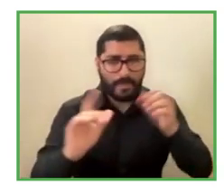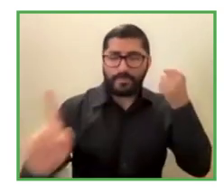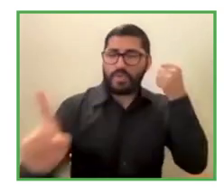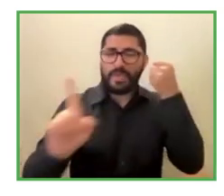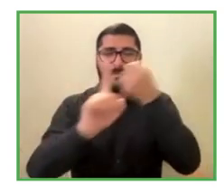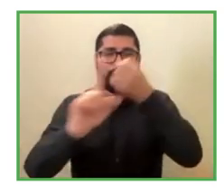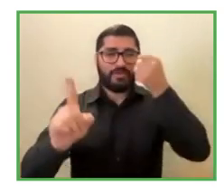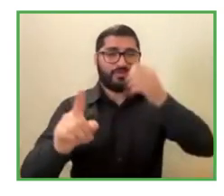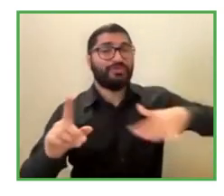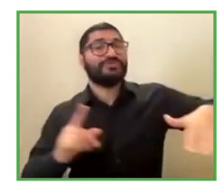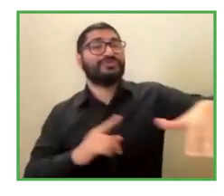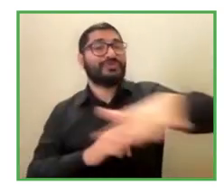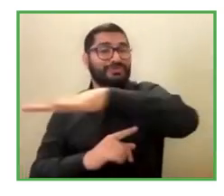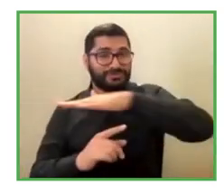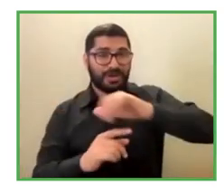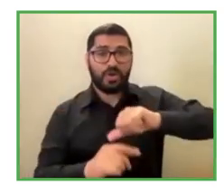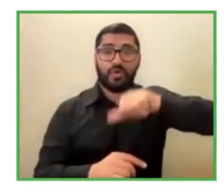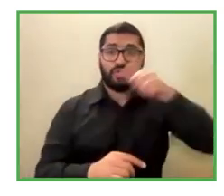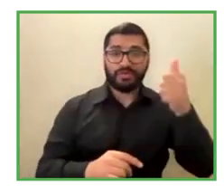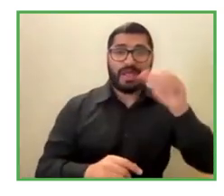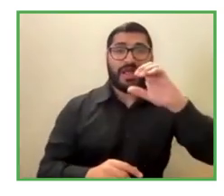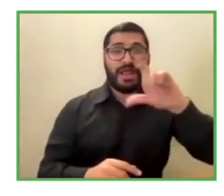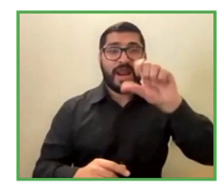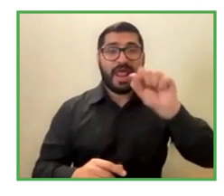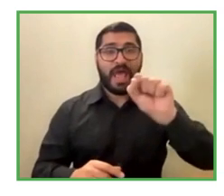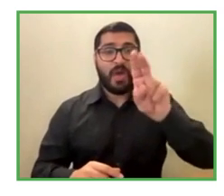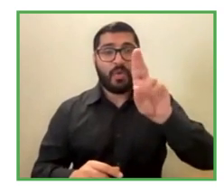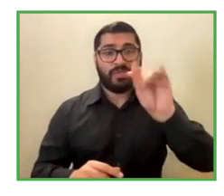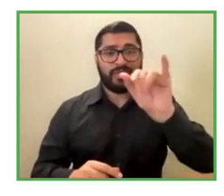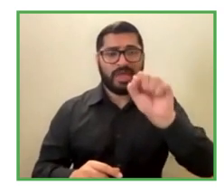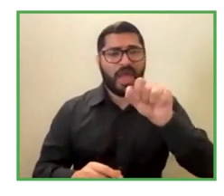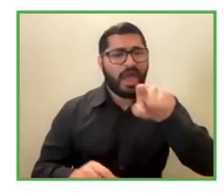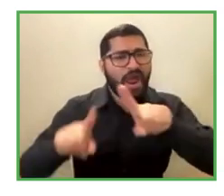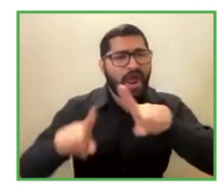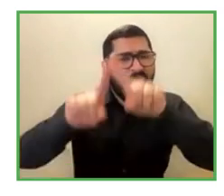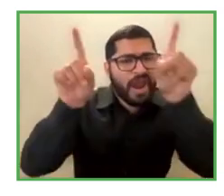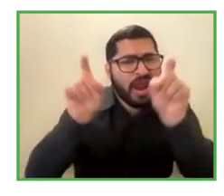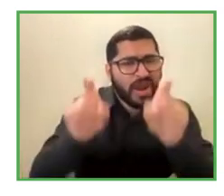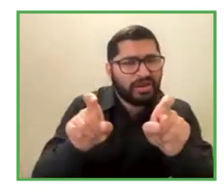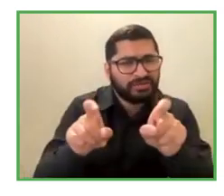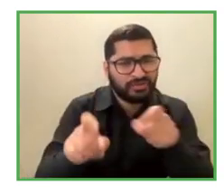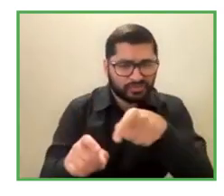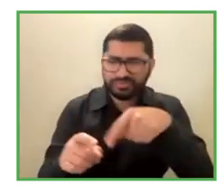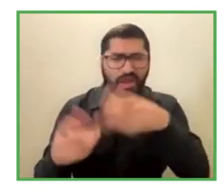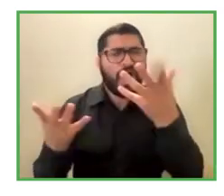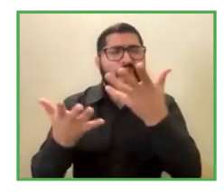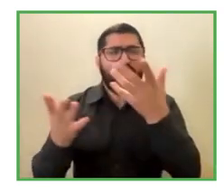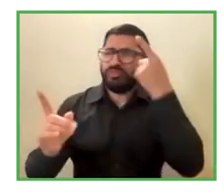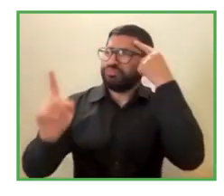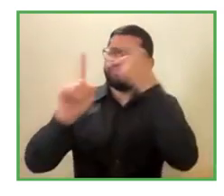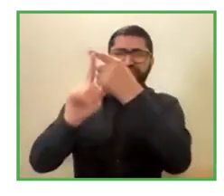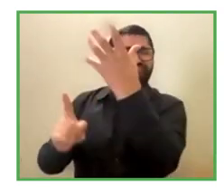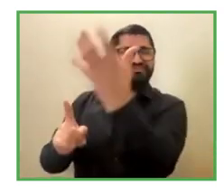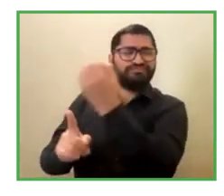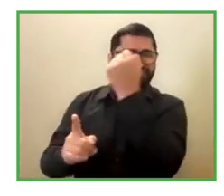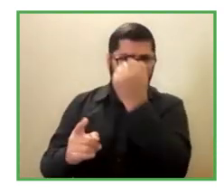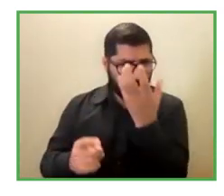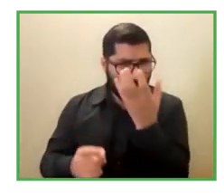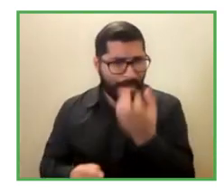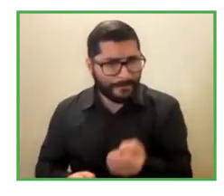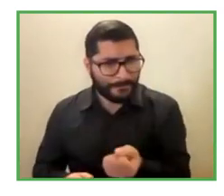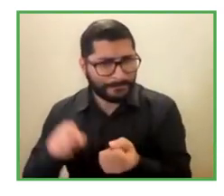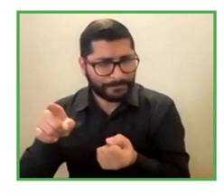Claudia, a question for you. What challenges have you found when implementing your project?